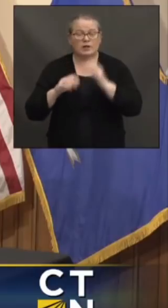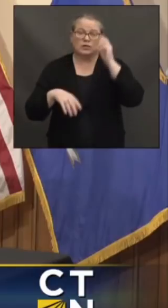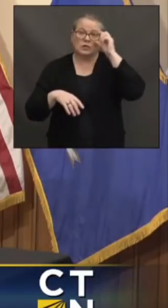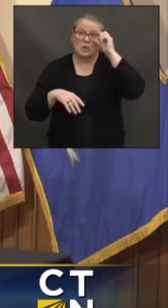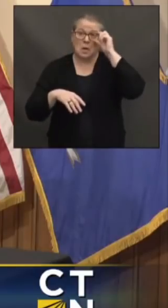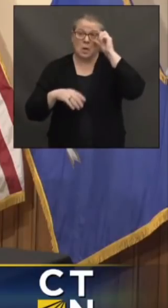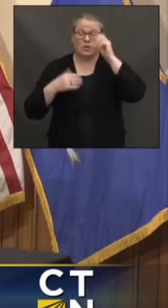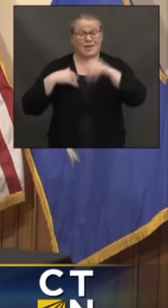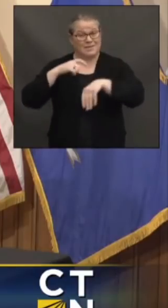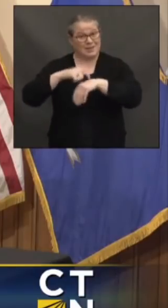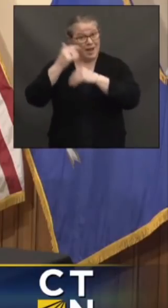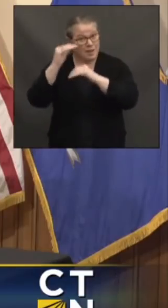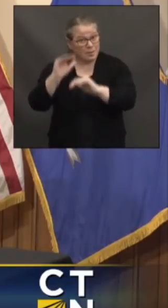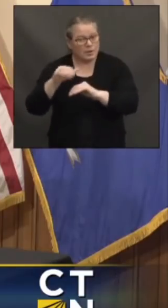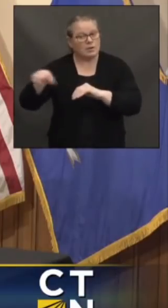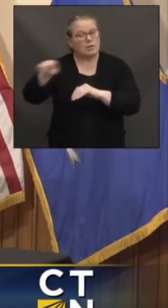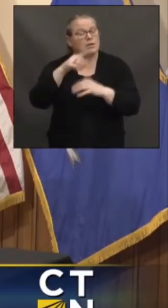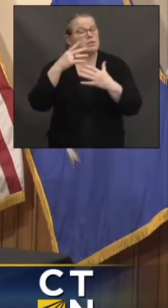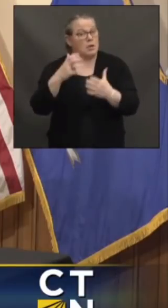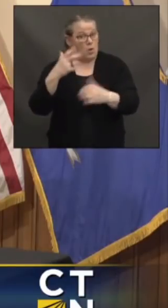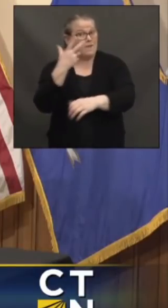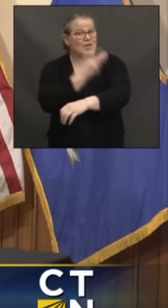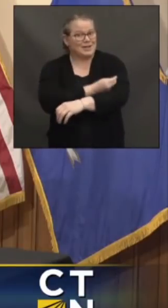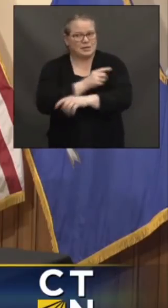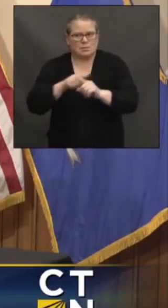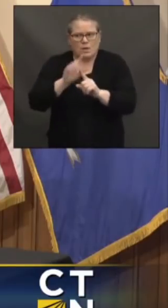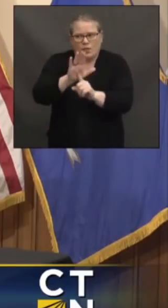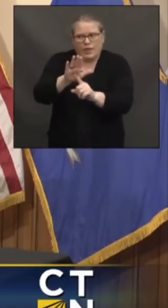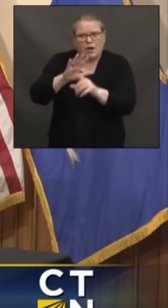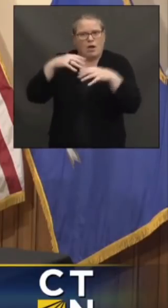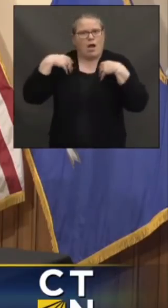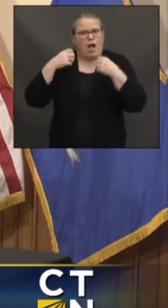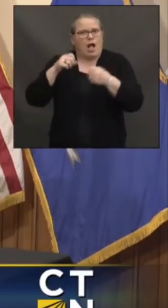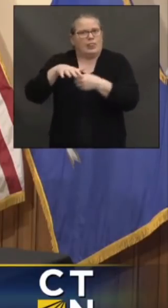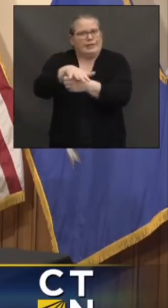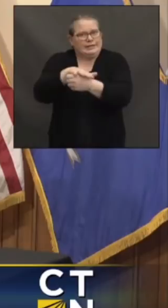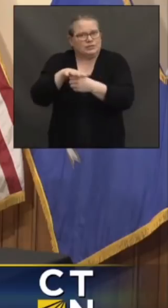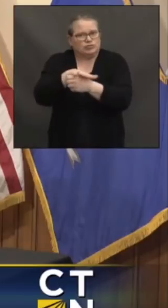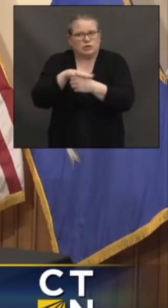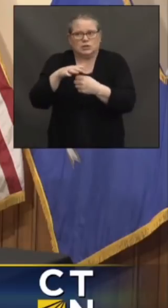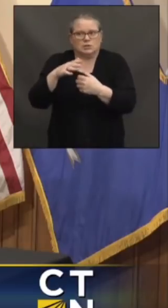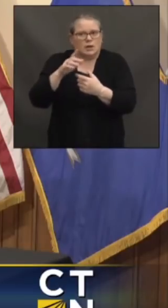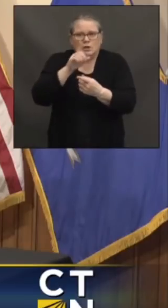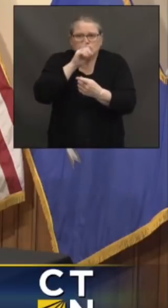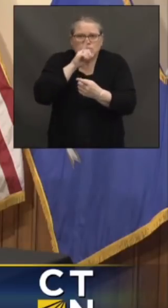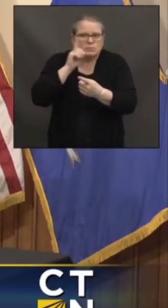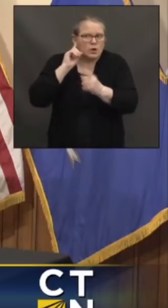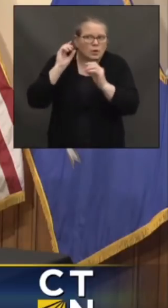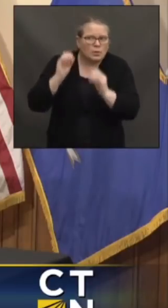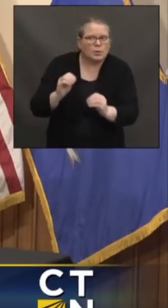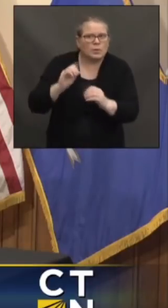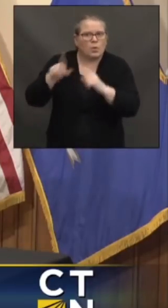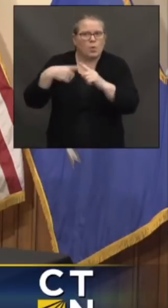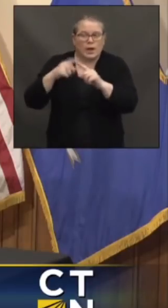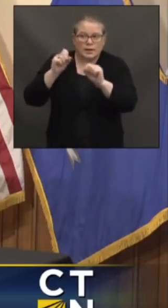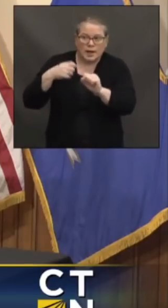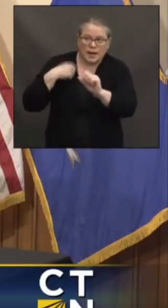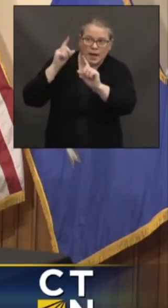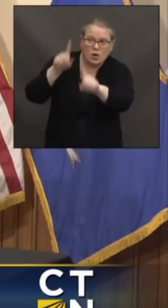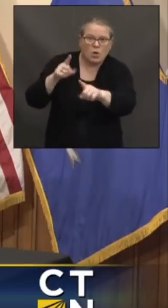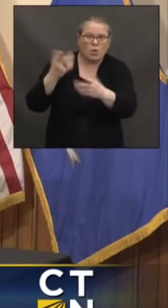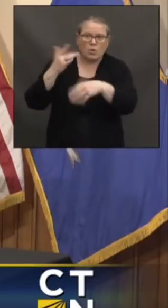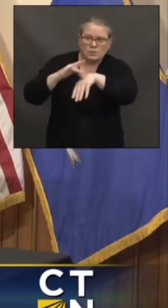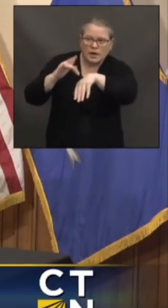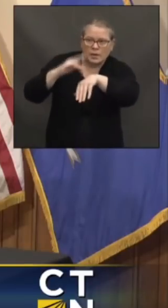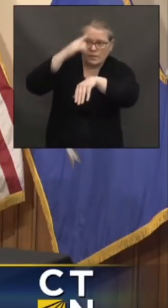they have not been informed by their health district, you know, when they'll be able to, when those specific slots are for